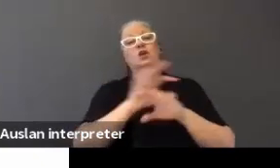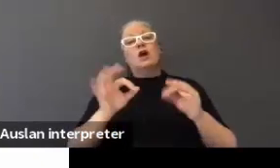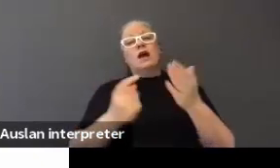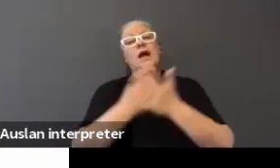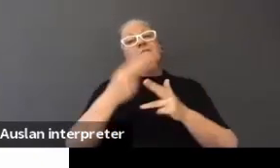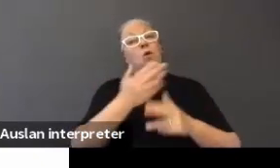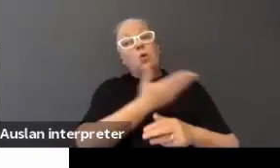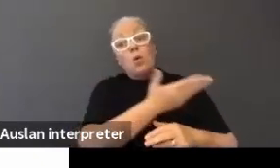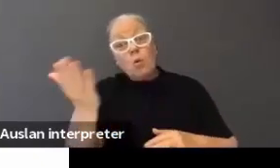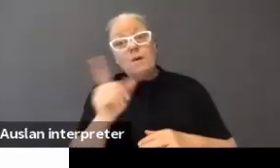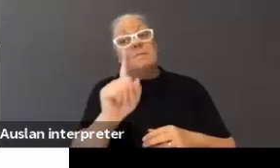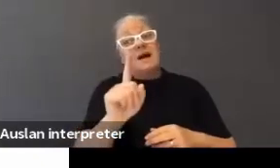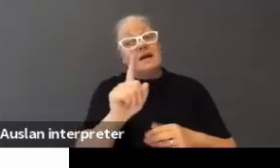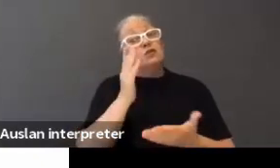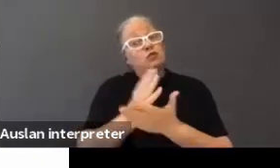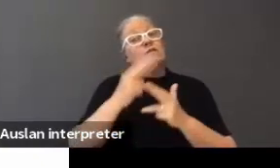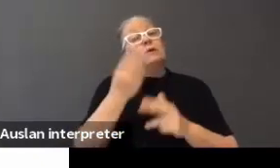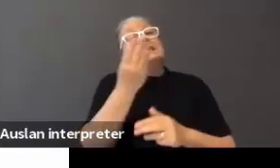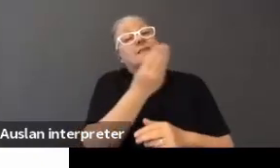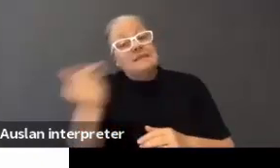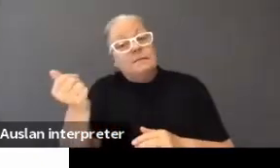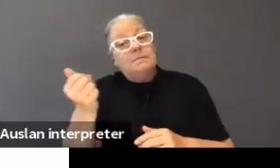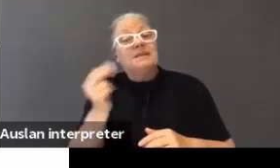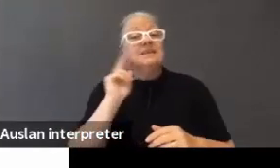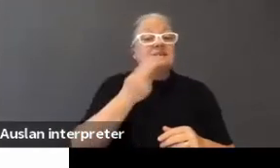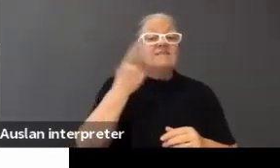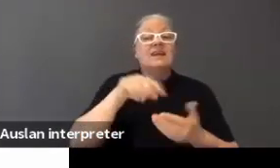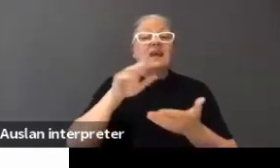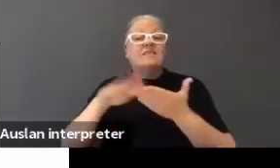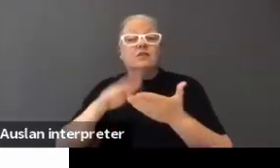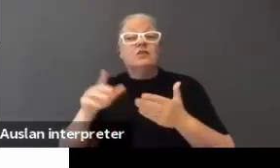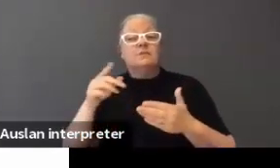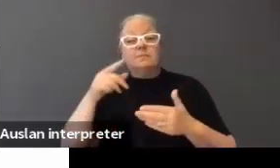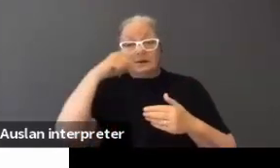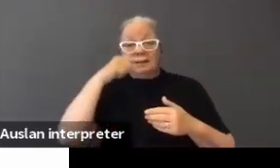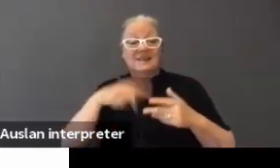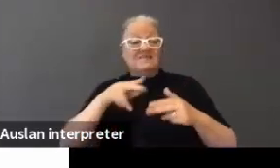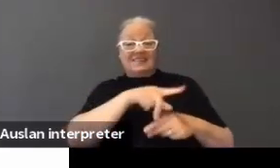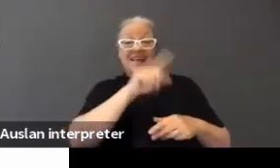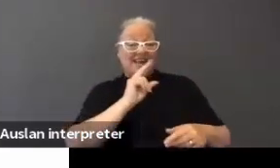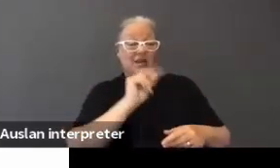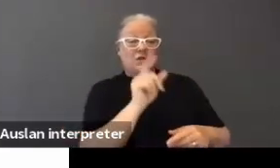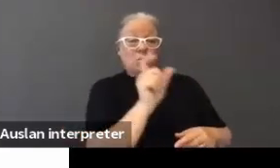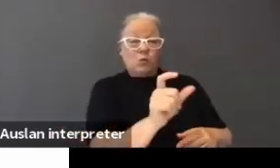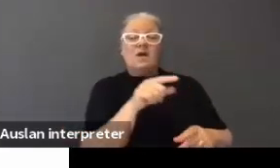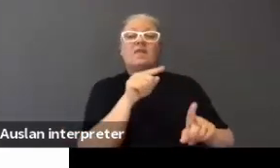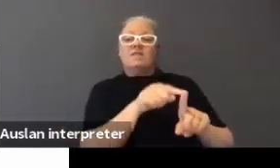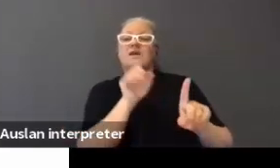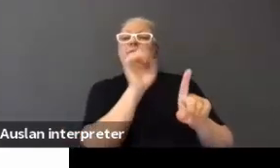but it's true for some deaf and hard of hearing people, right? If they can't say the words, they find it very difficult